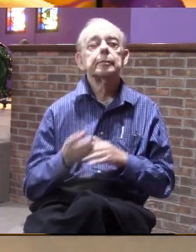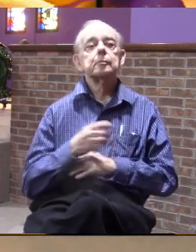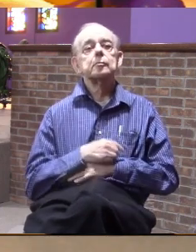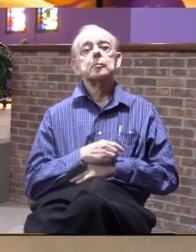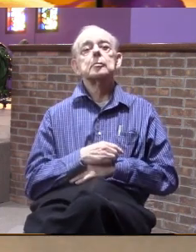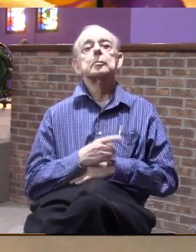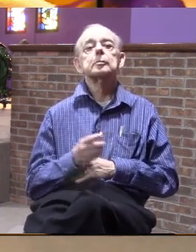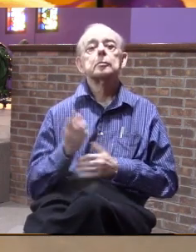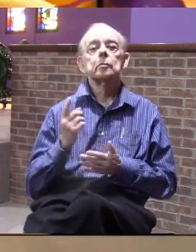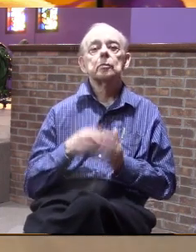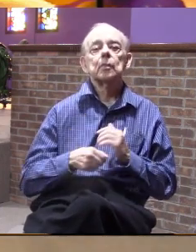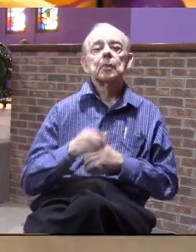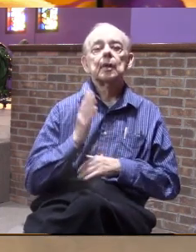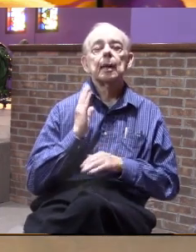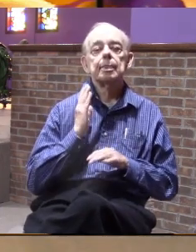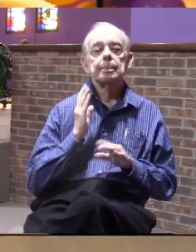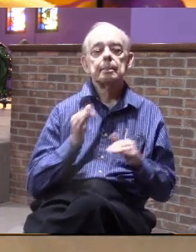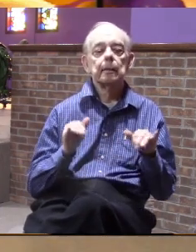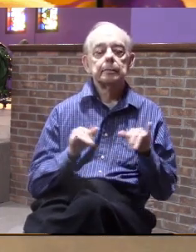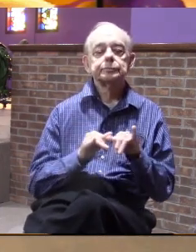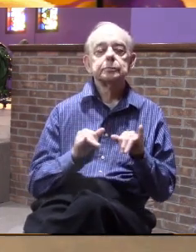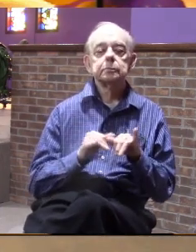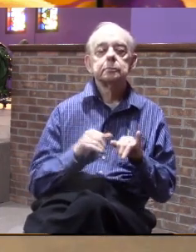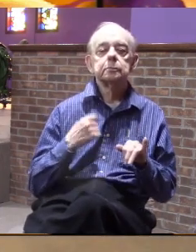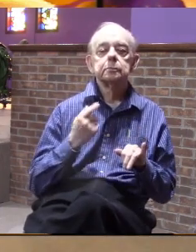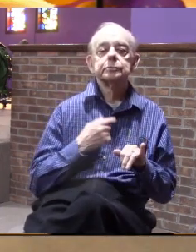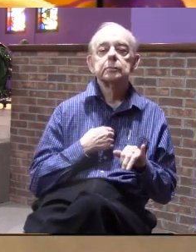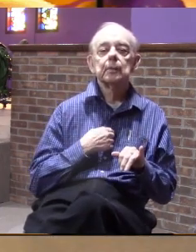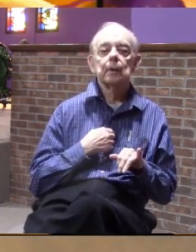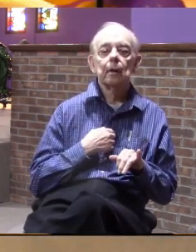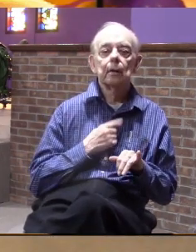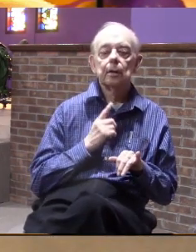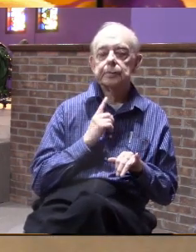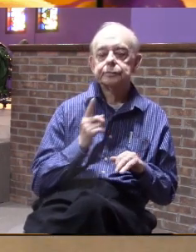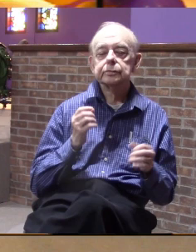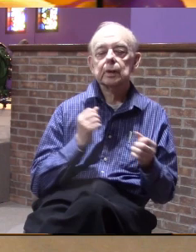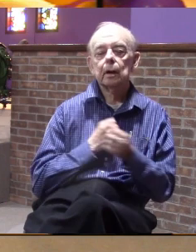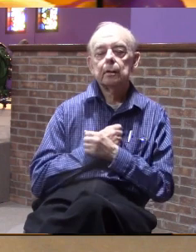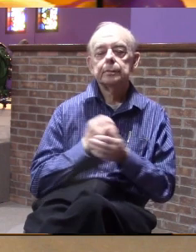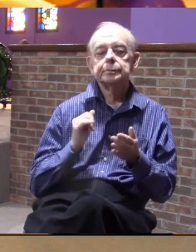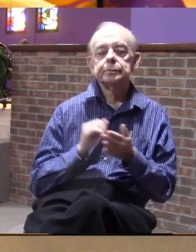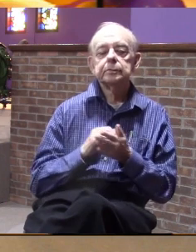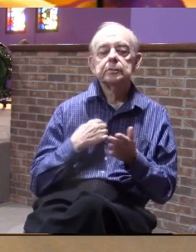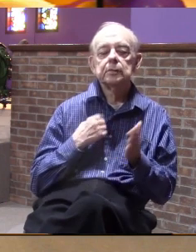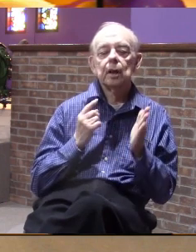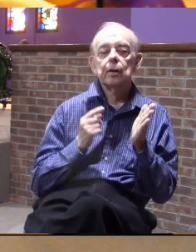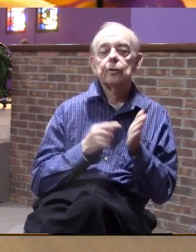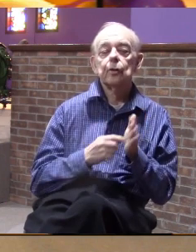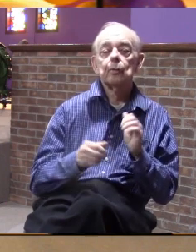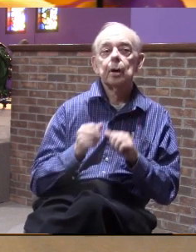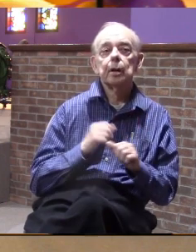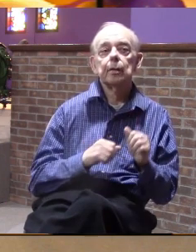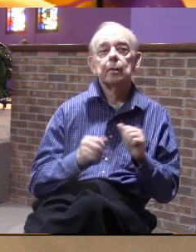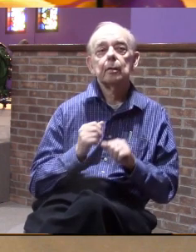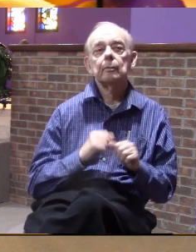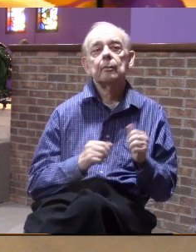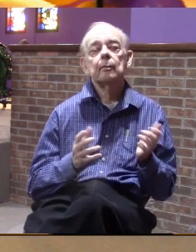day what God is going to measure us upon is the love that we showed each other